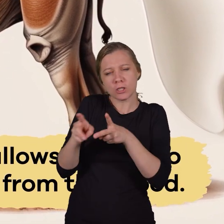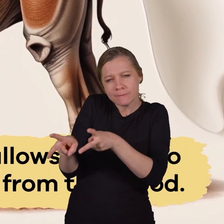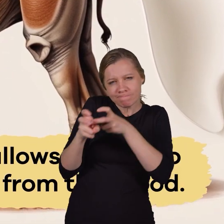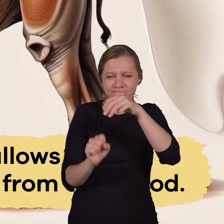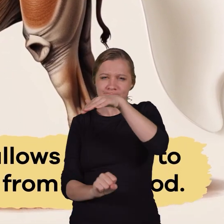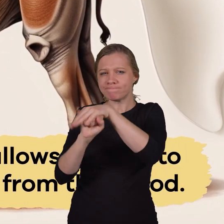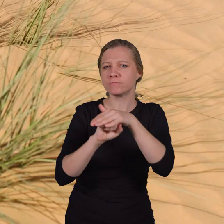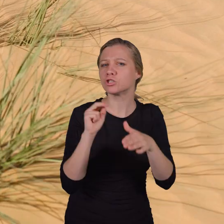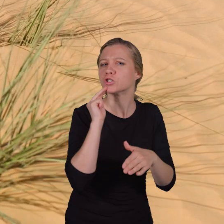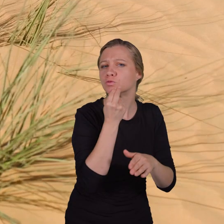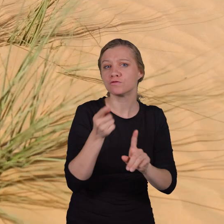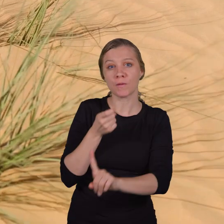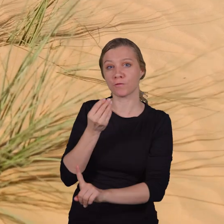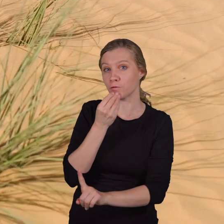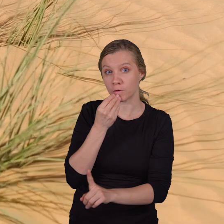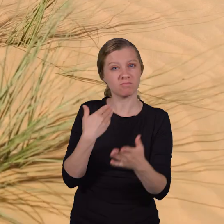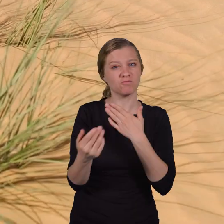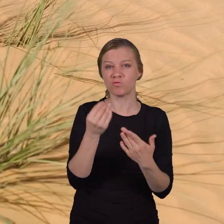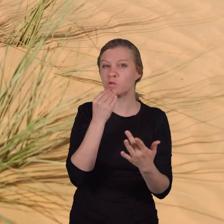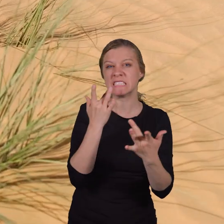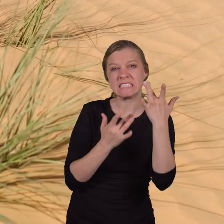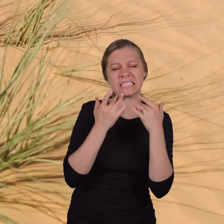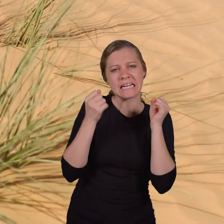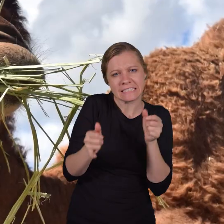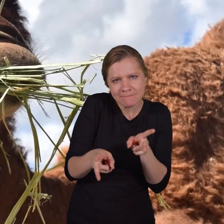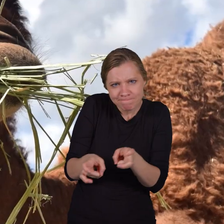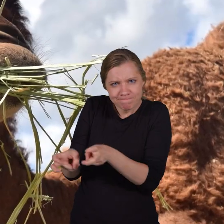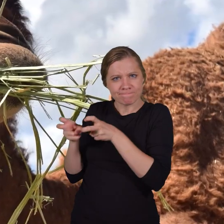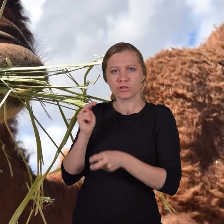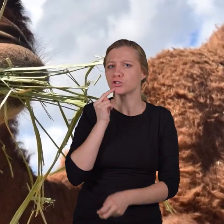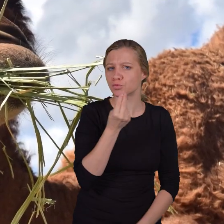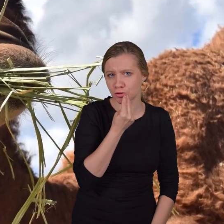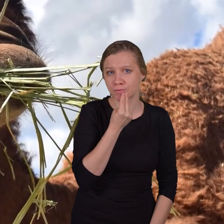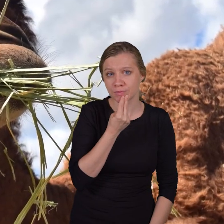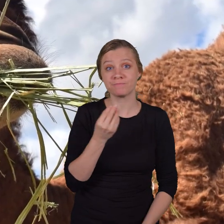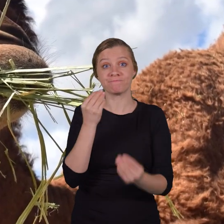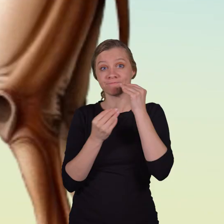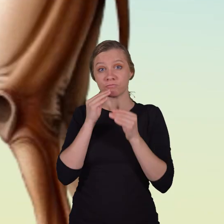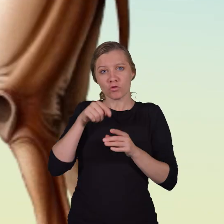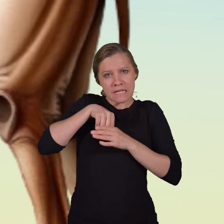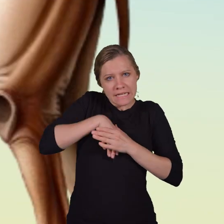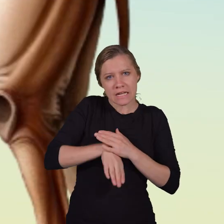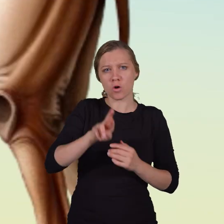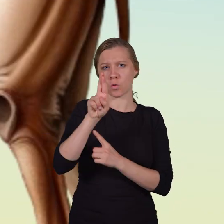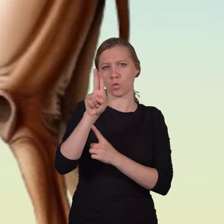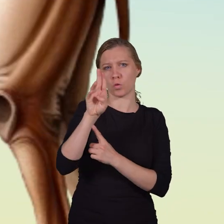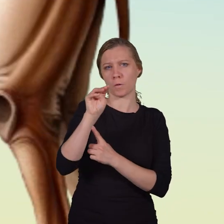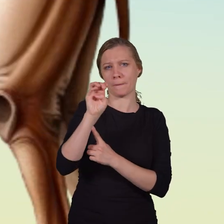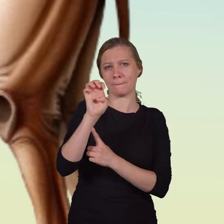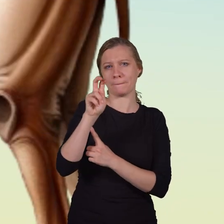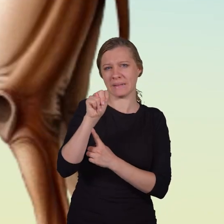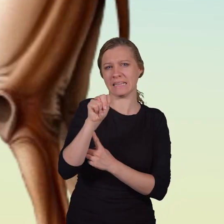nutrients from their food, even when food is sparse. When a camel eats, the food first goes into the rumen,